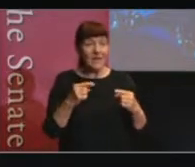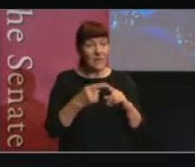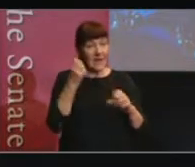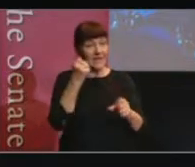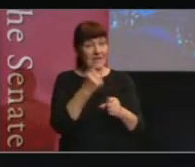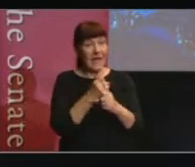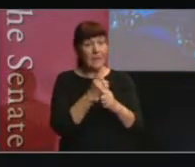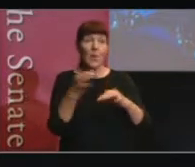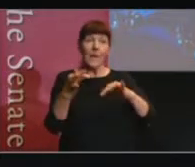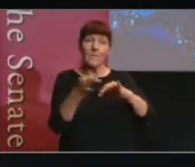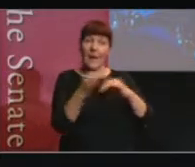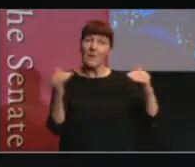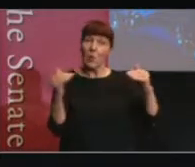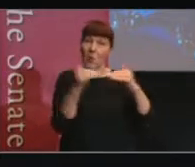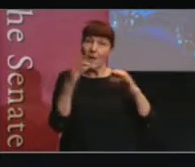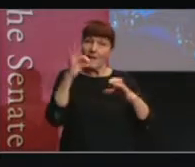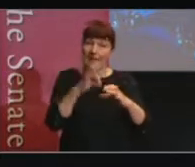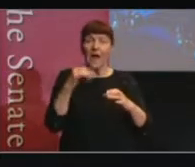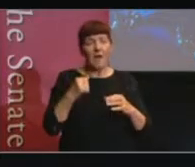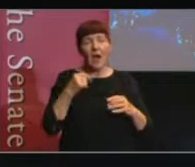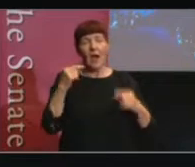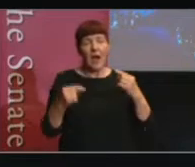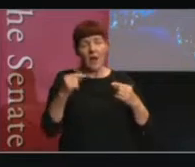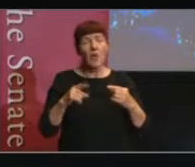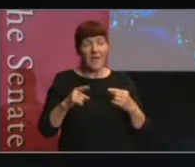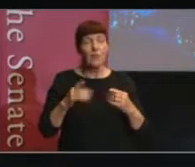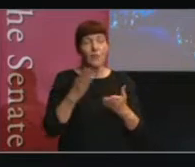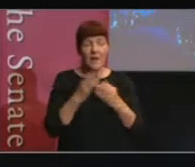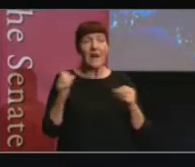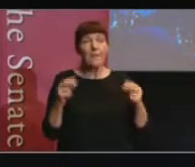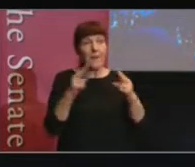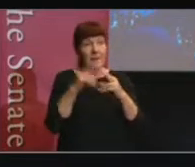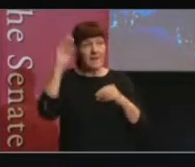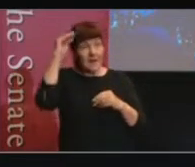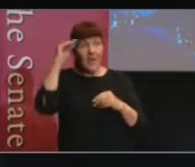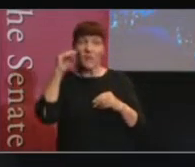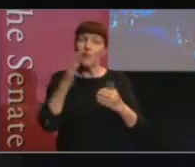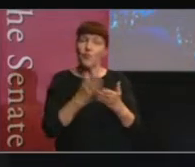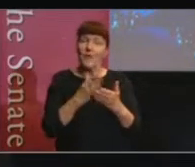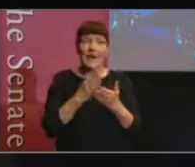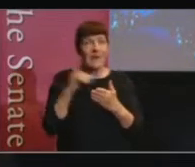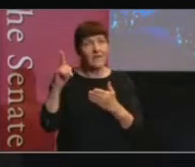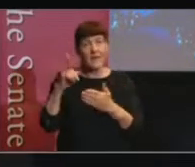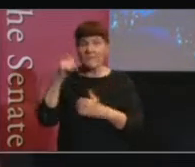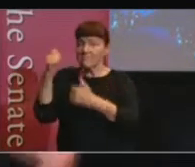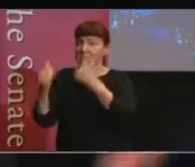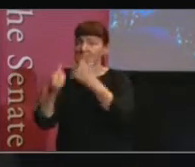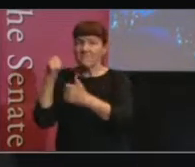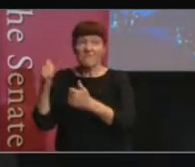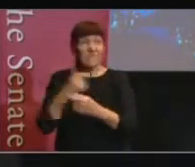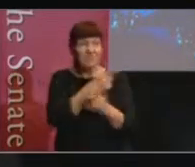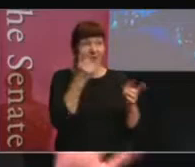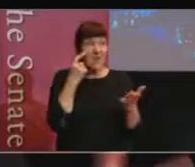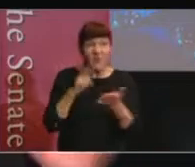I argue that parliamentary committees are the unsung heroes of that reform. Many people would say it was the